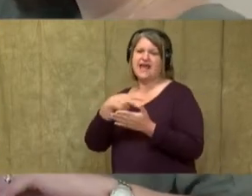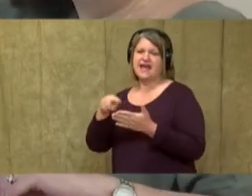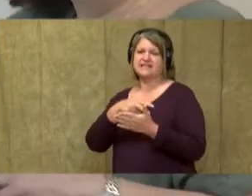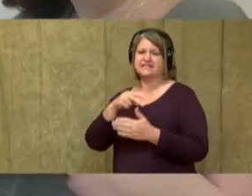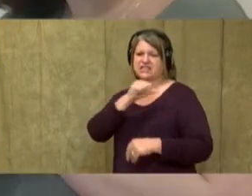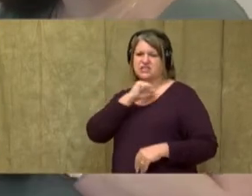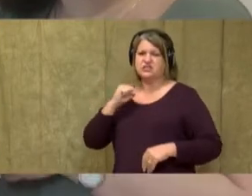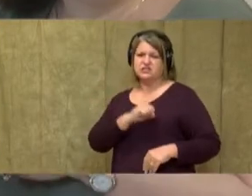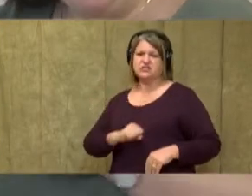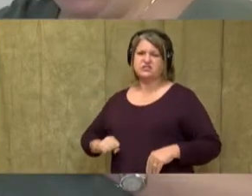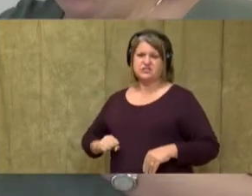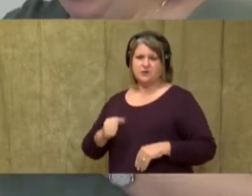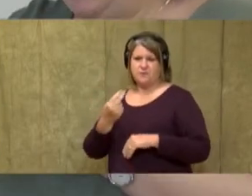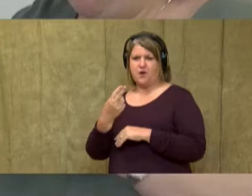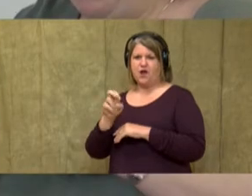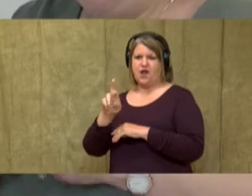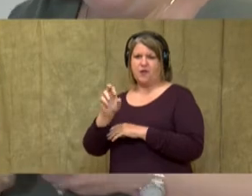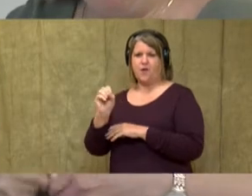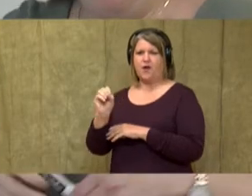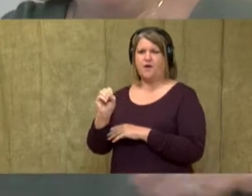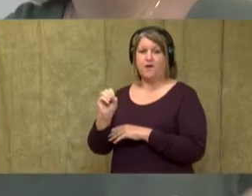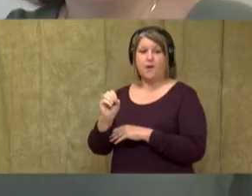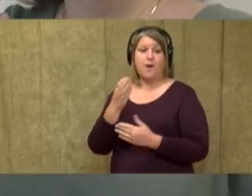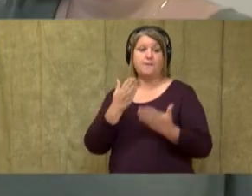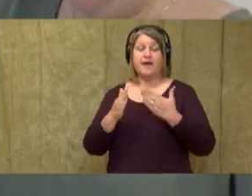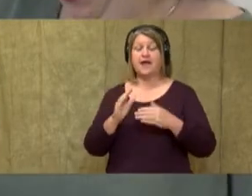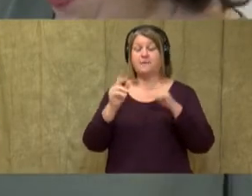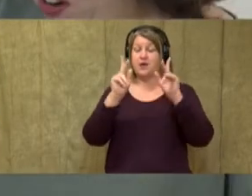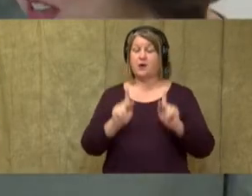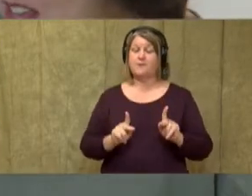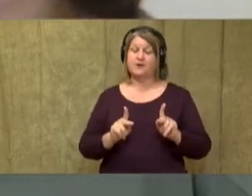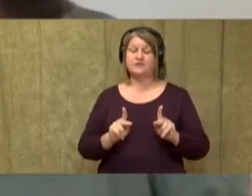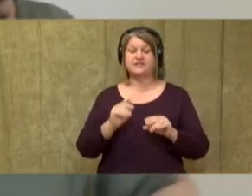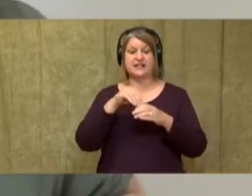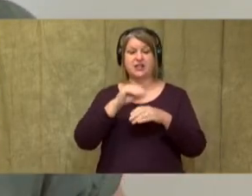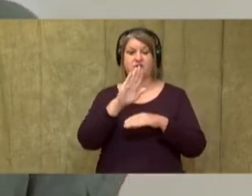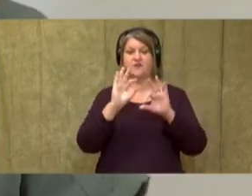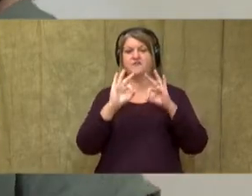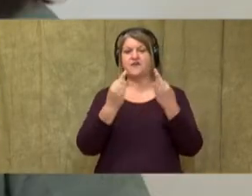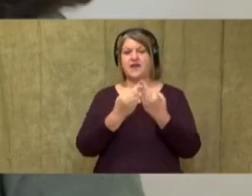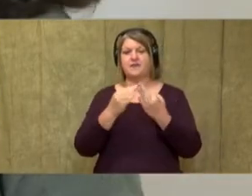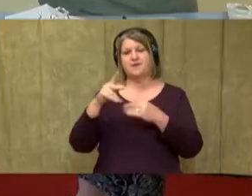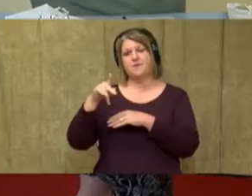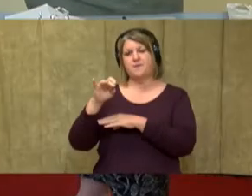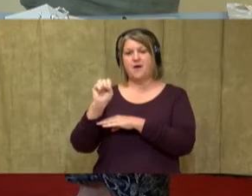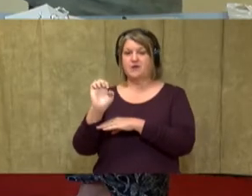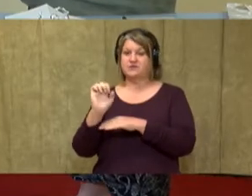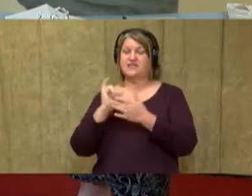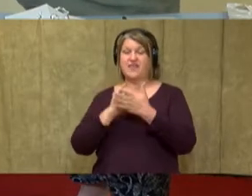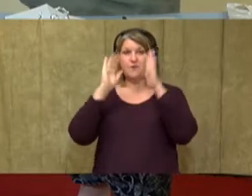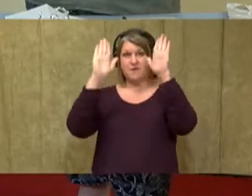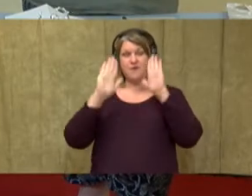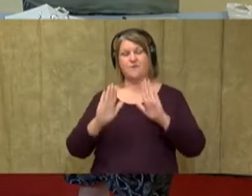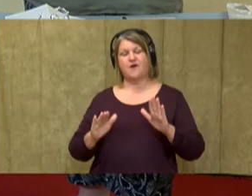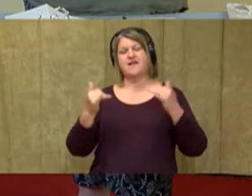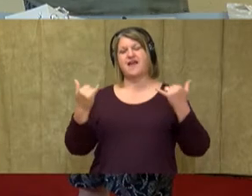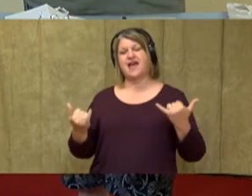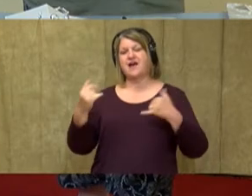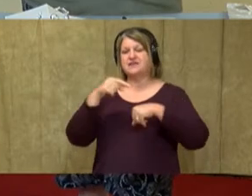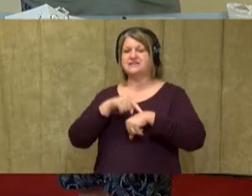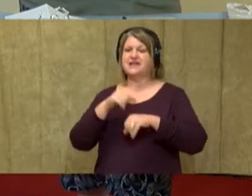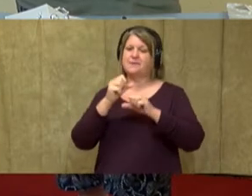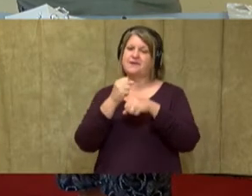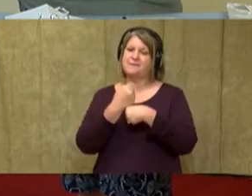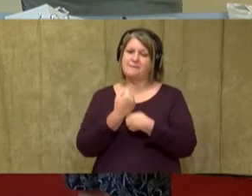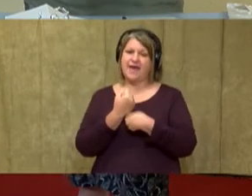Superhero poses are great. You could get somebody in your family to pose like a superhero. That'd be wonderful. All right. Now it's time to